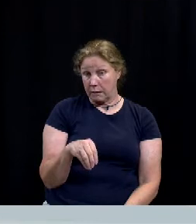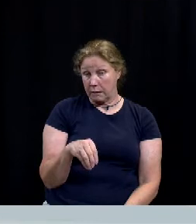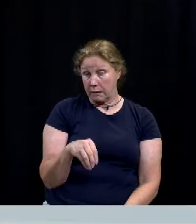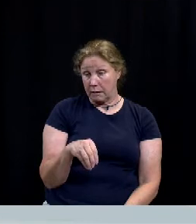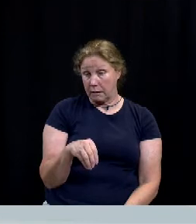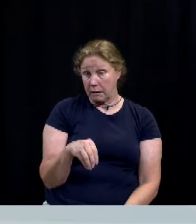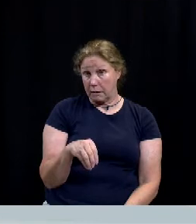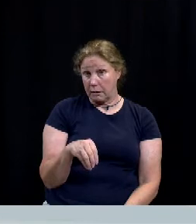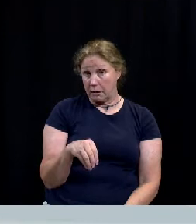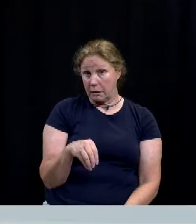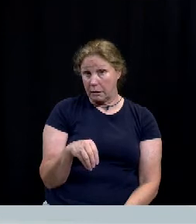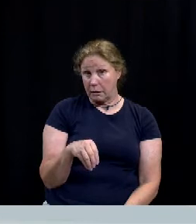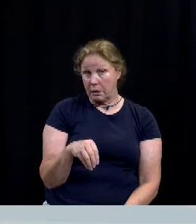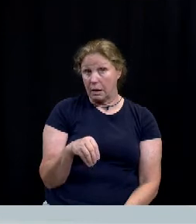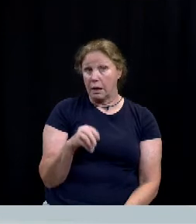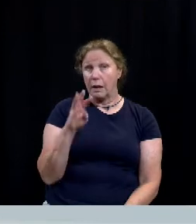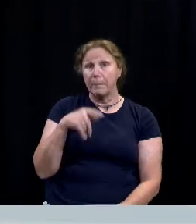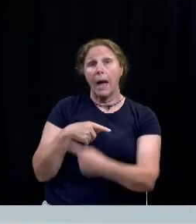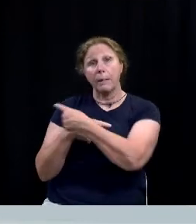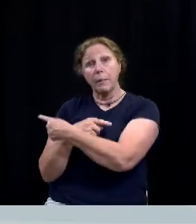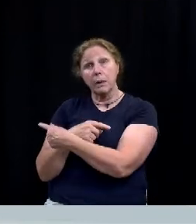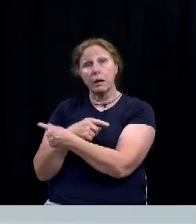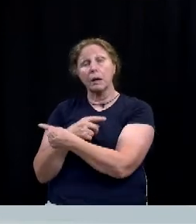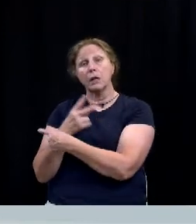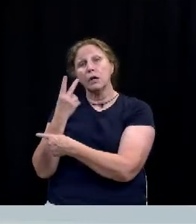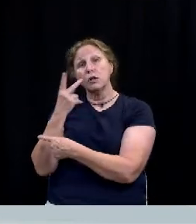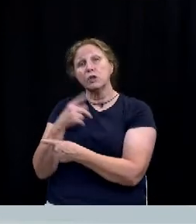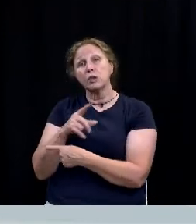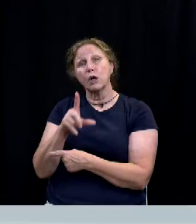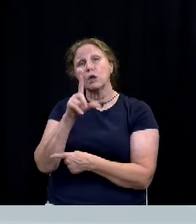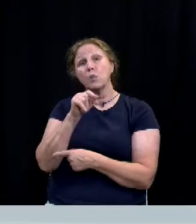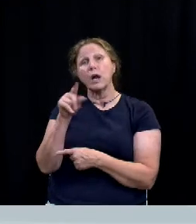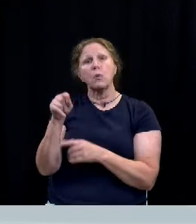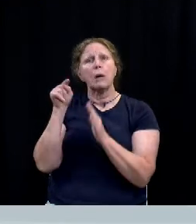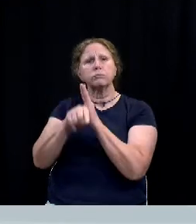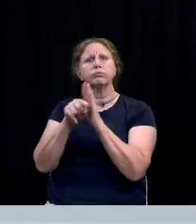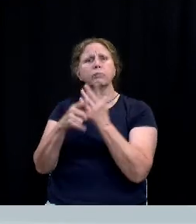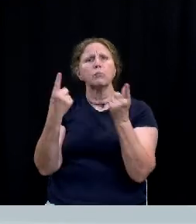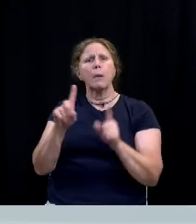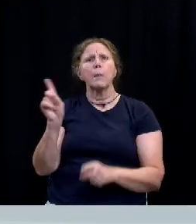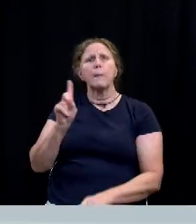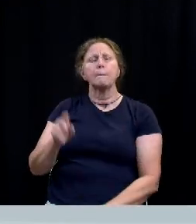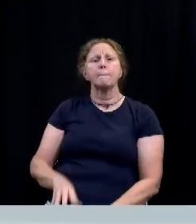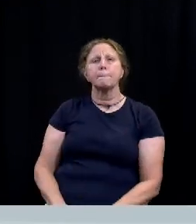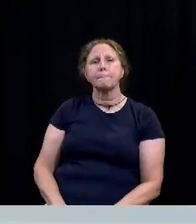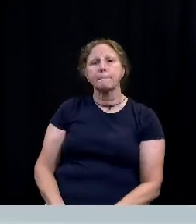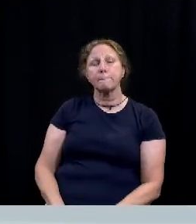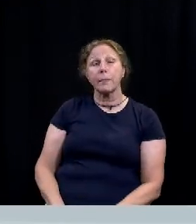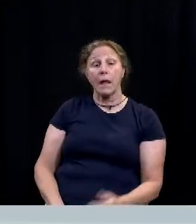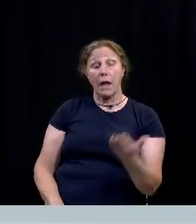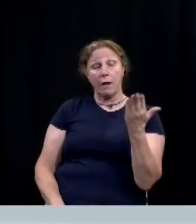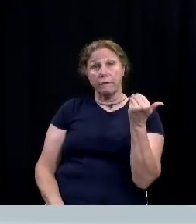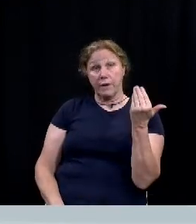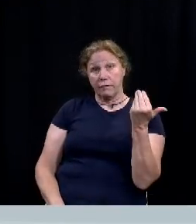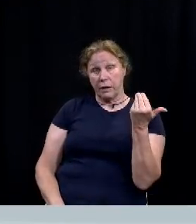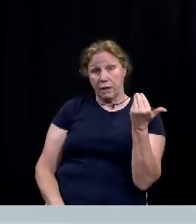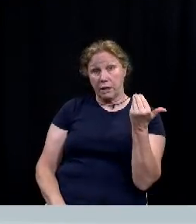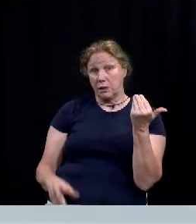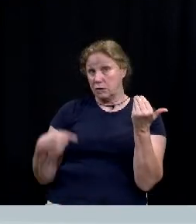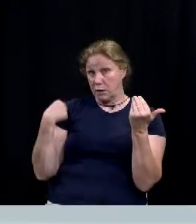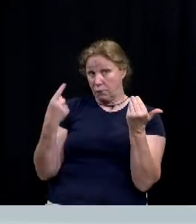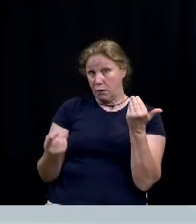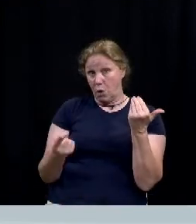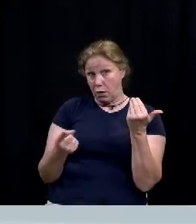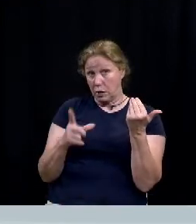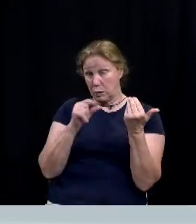this map shows the location of the 2020 homicides the 15 homicides in waco thus far in